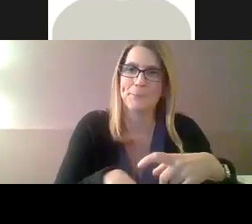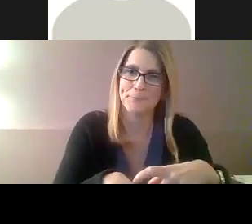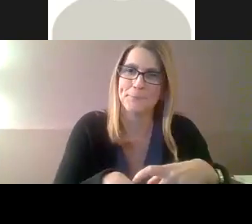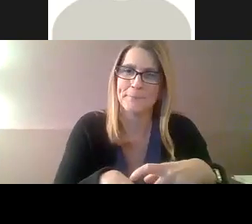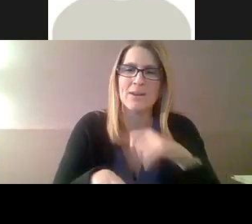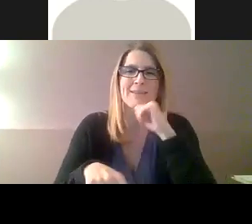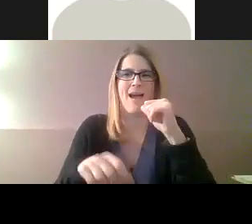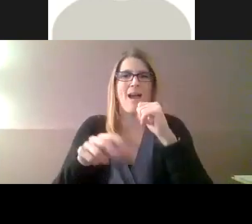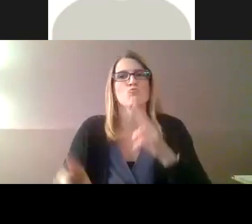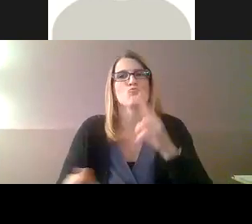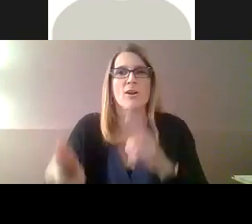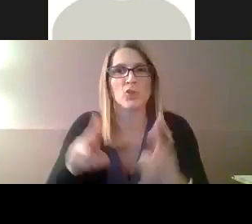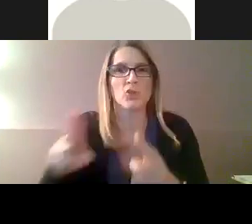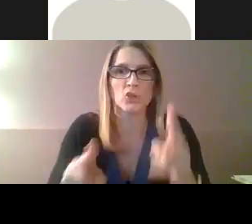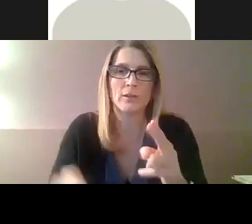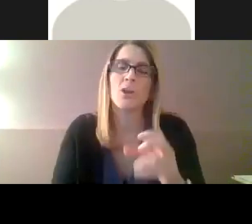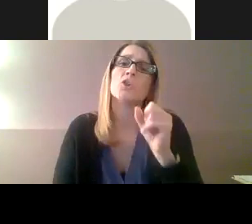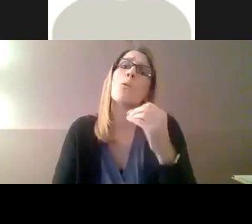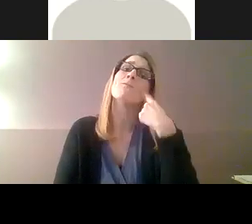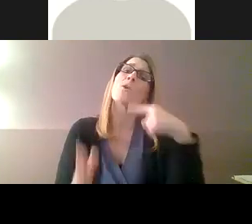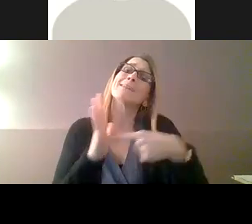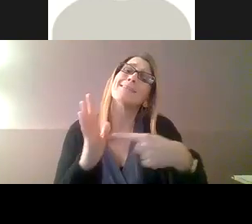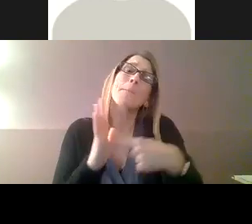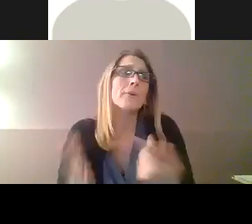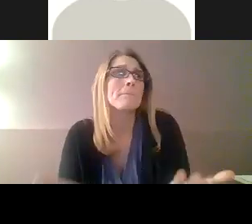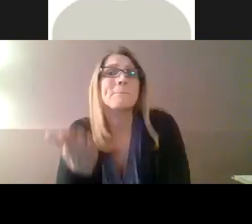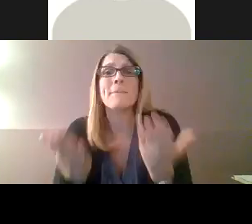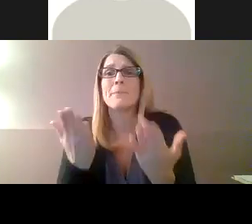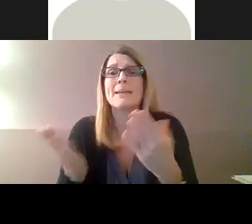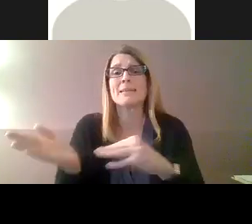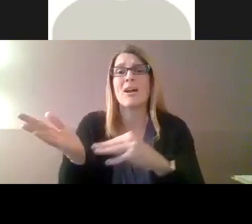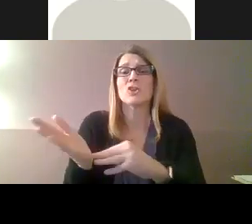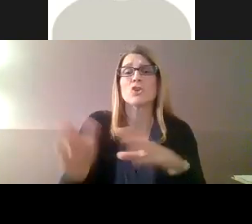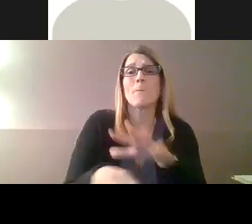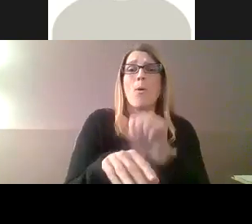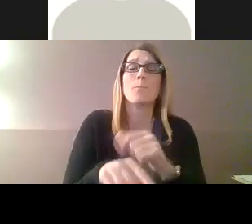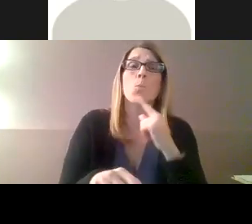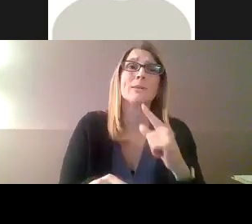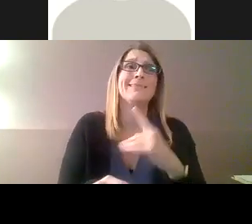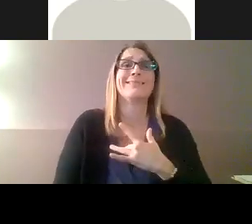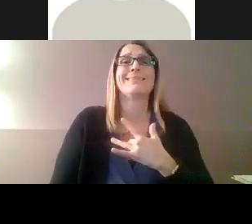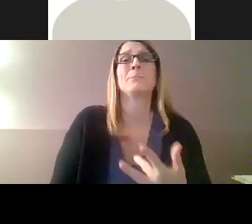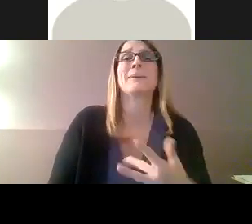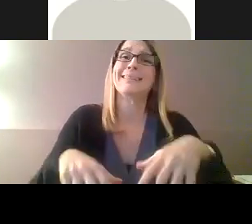it's just important to allow a little bit more extra time. Don't rush conversations or meetings.